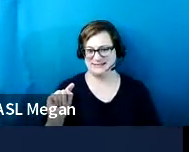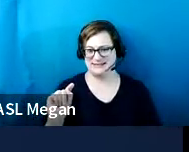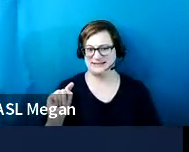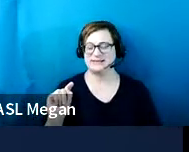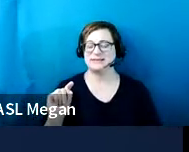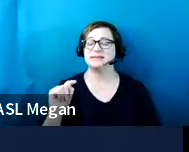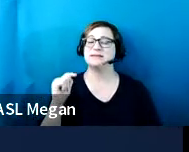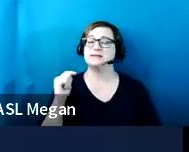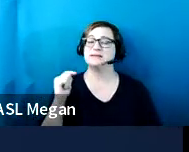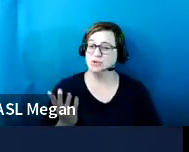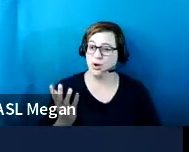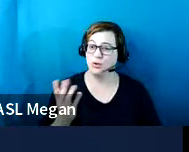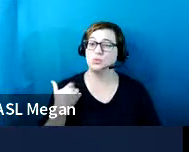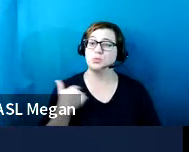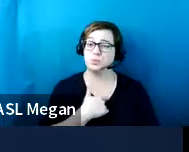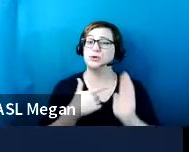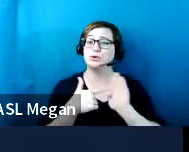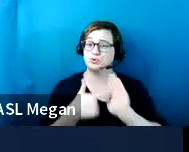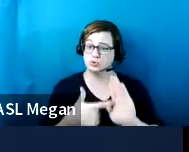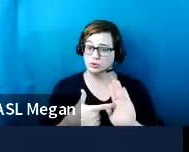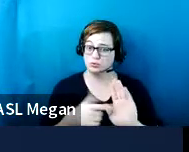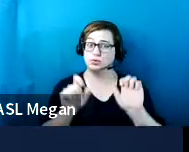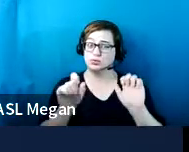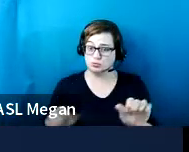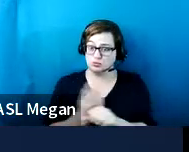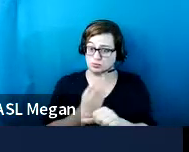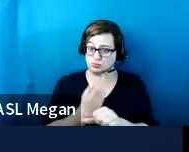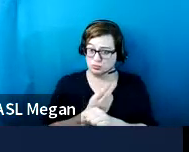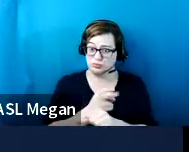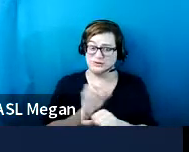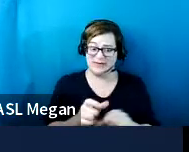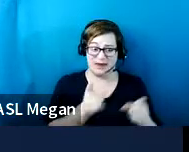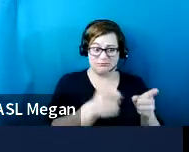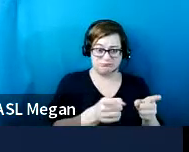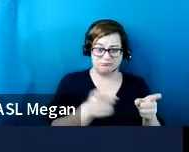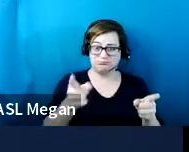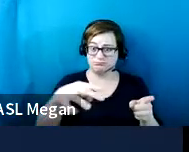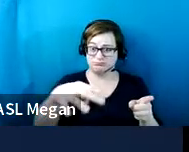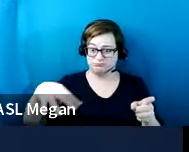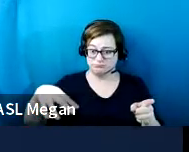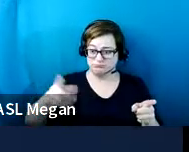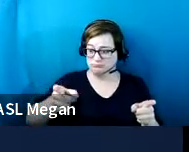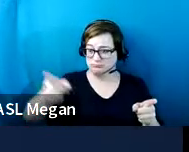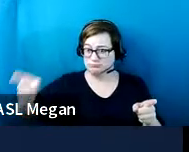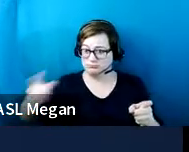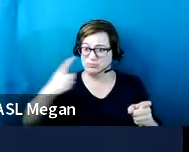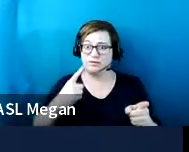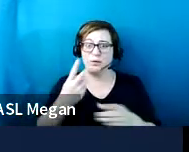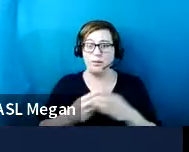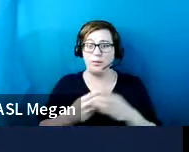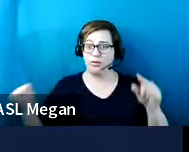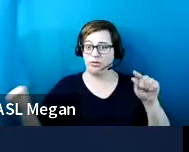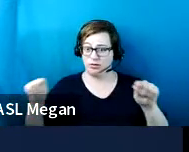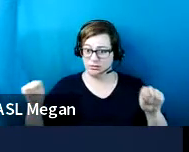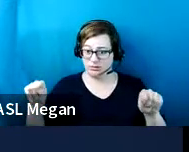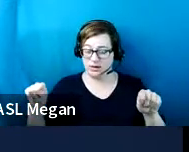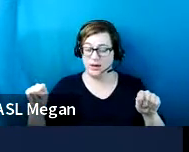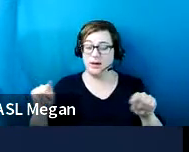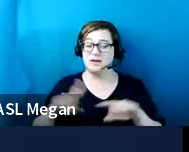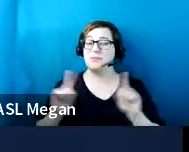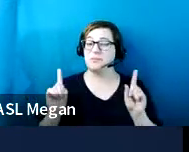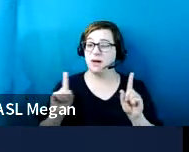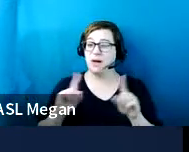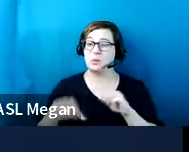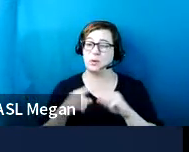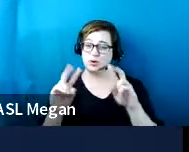we were showing that you can use that same access style, um, for both spaces on either side. But when